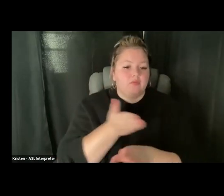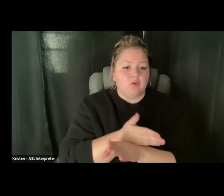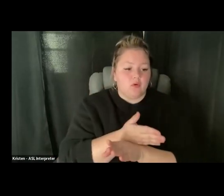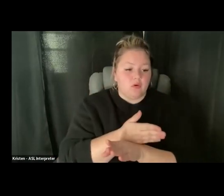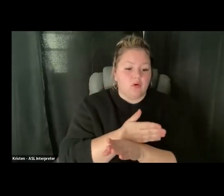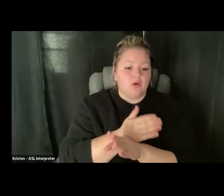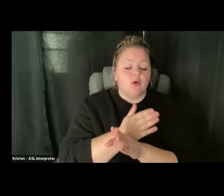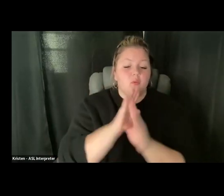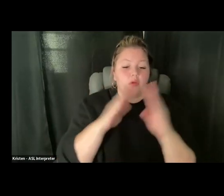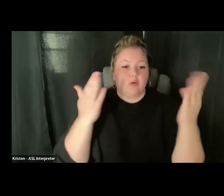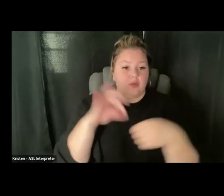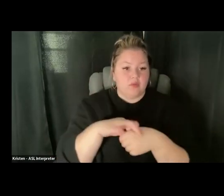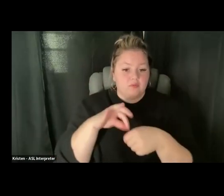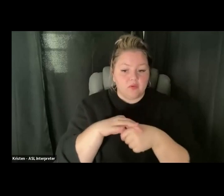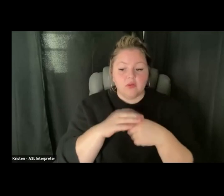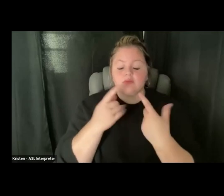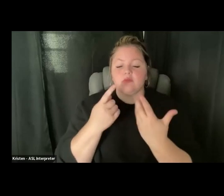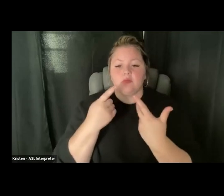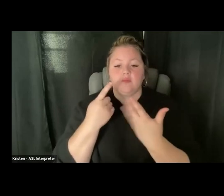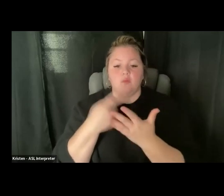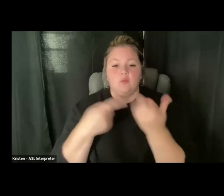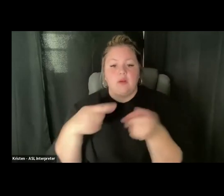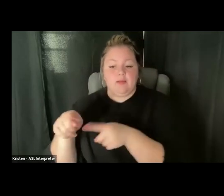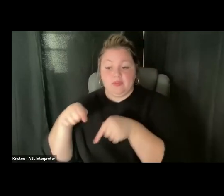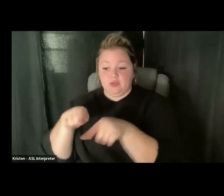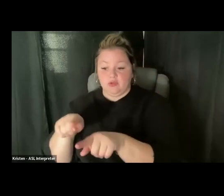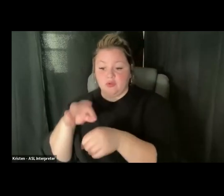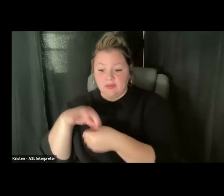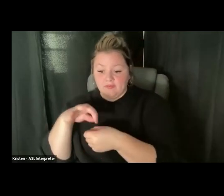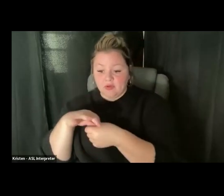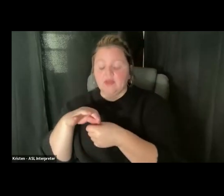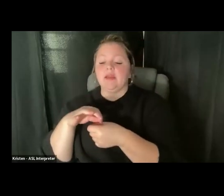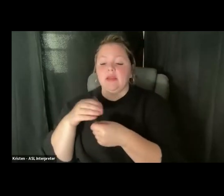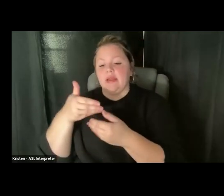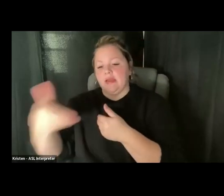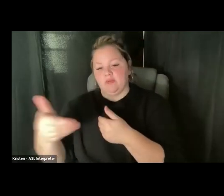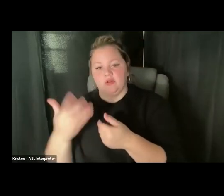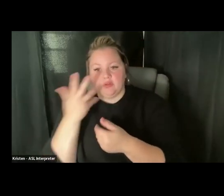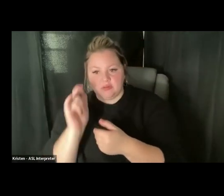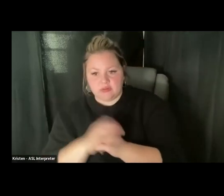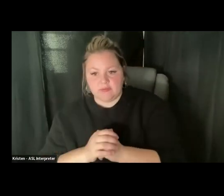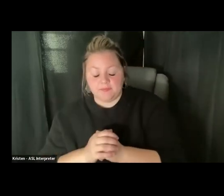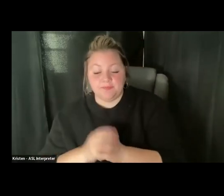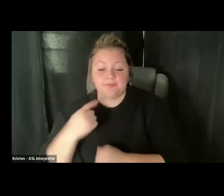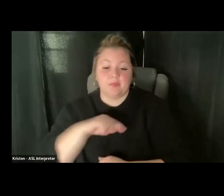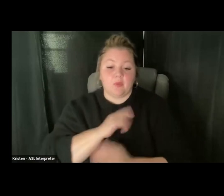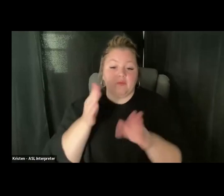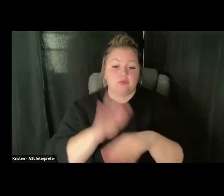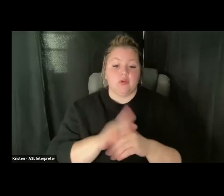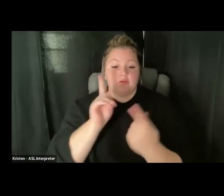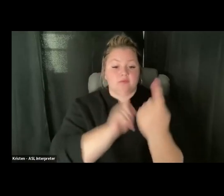the polls are open, and then at the close of polls. We also focus on person to person interactions,